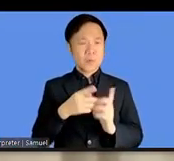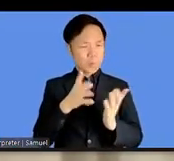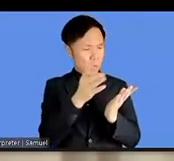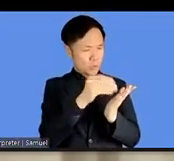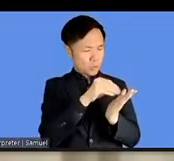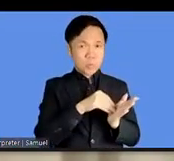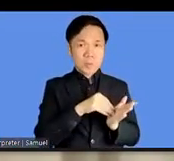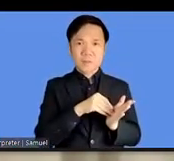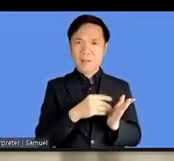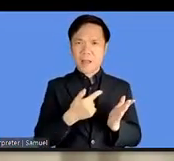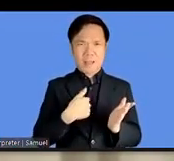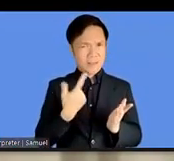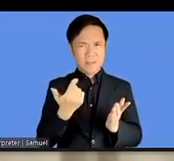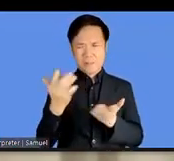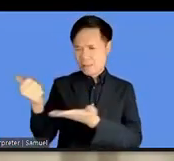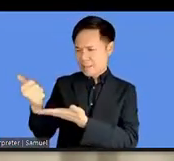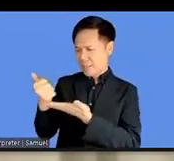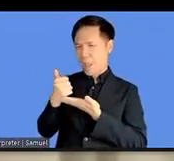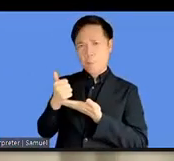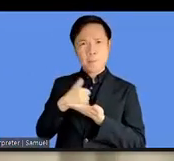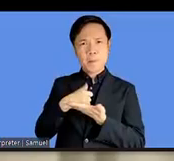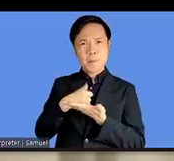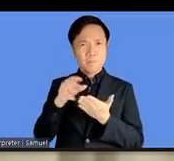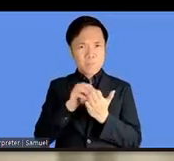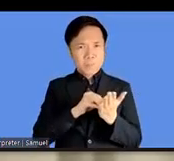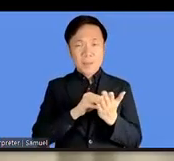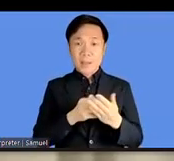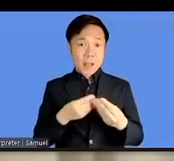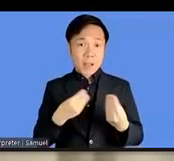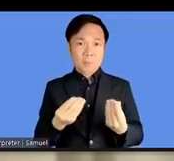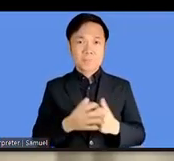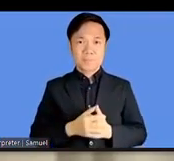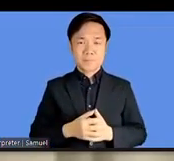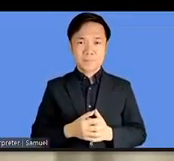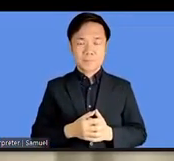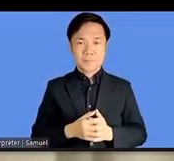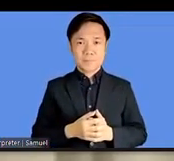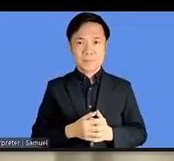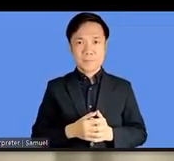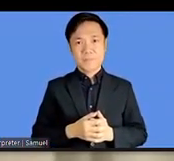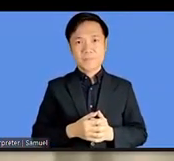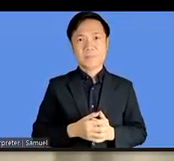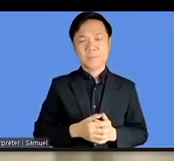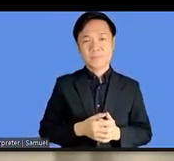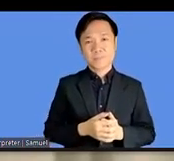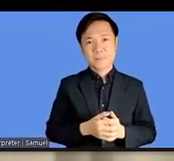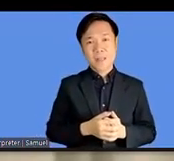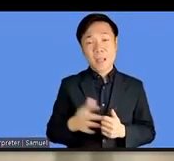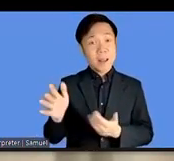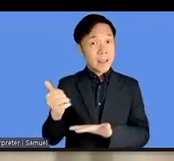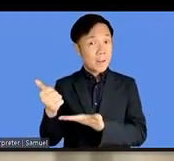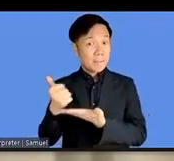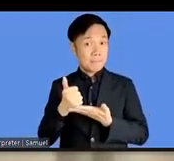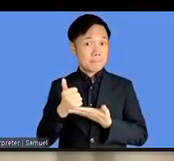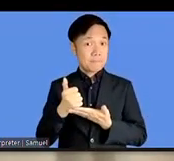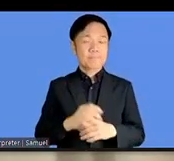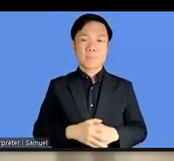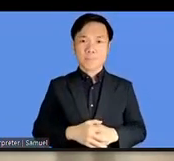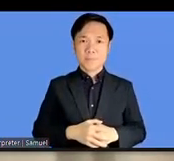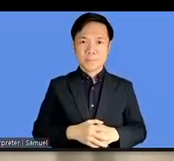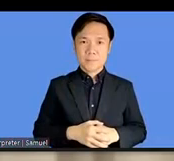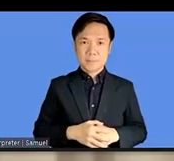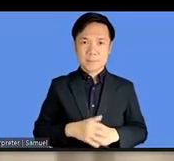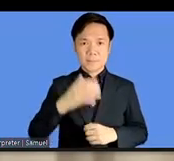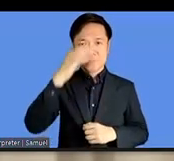some help with the registration of i exactly don't remember where but i just needed some help while registering and